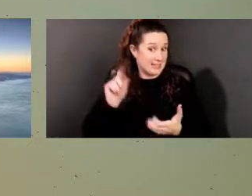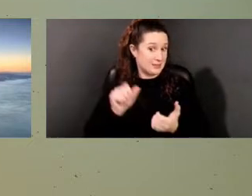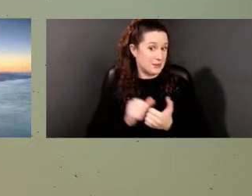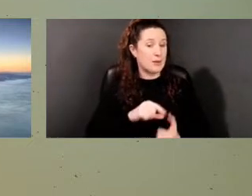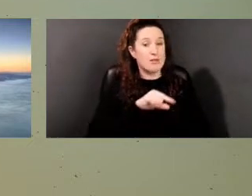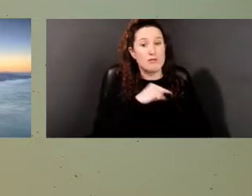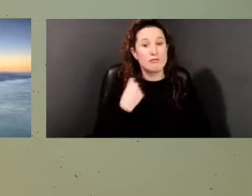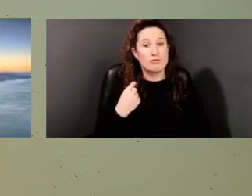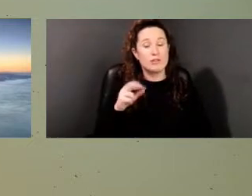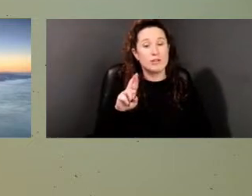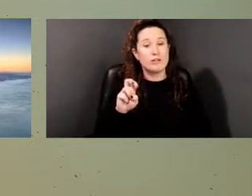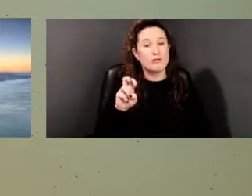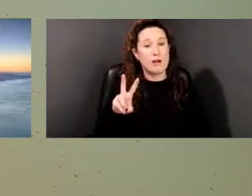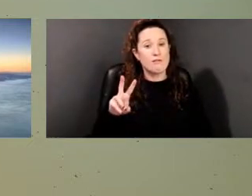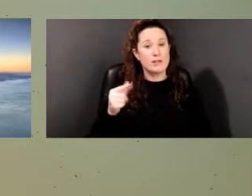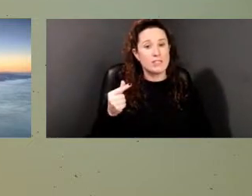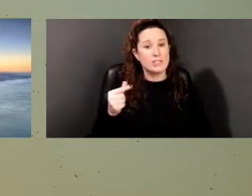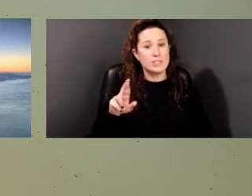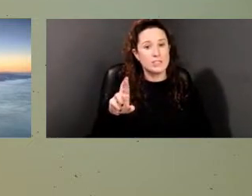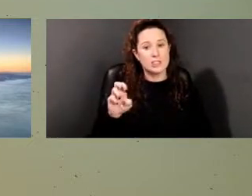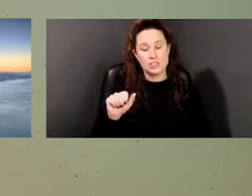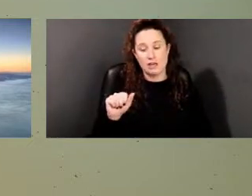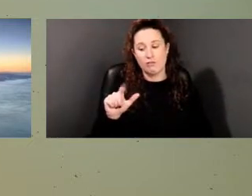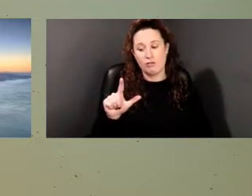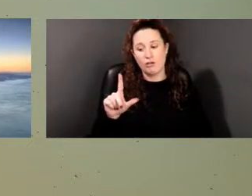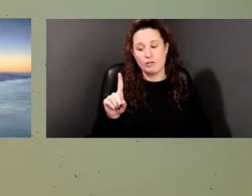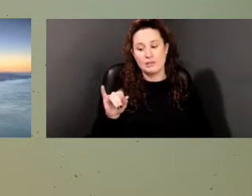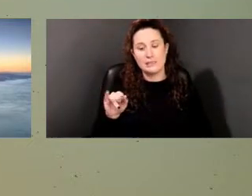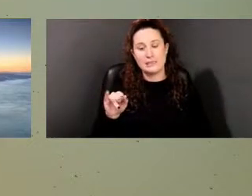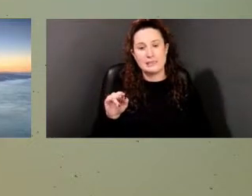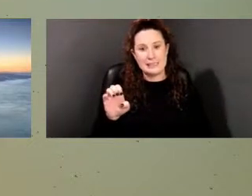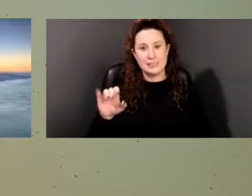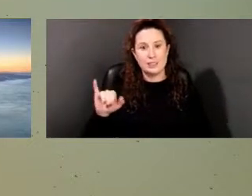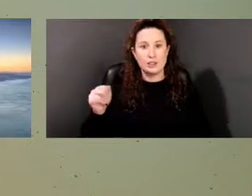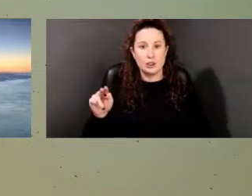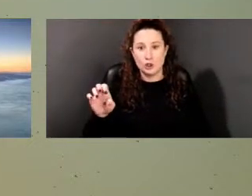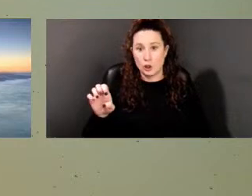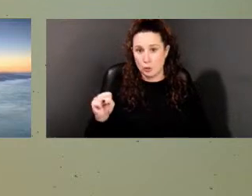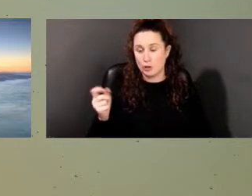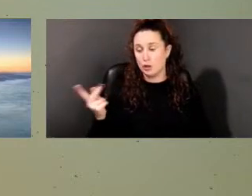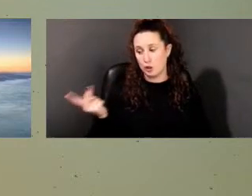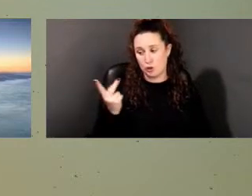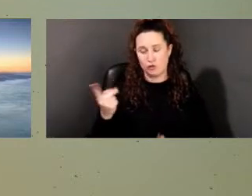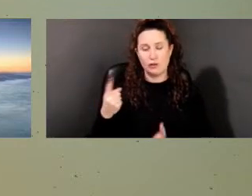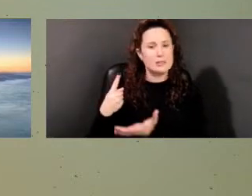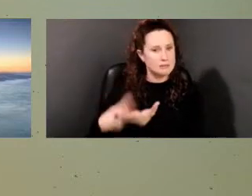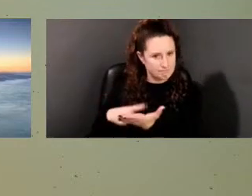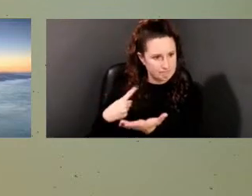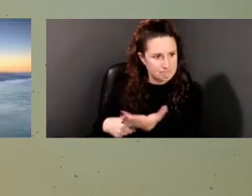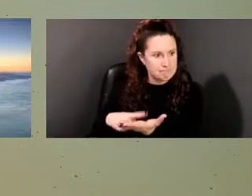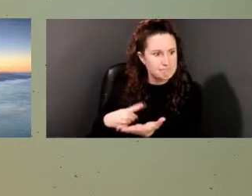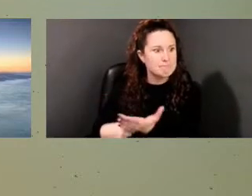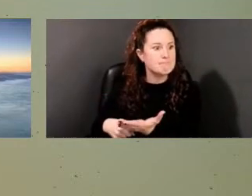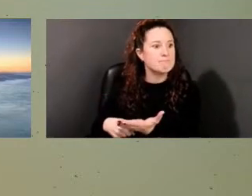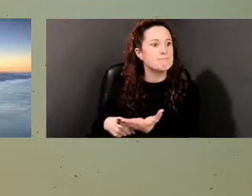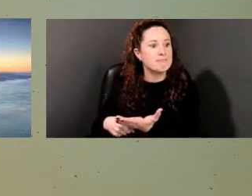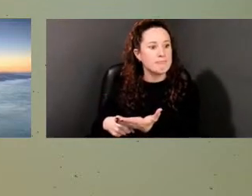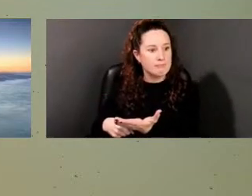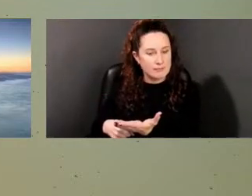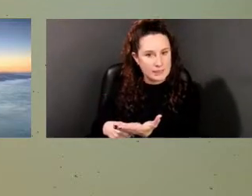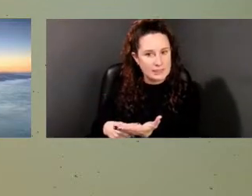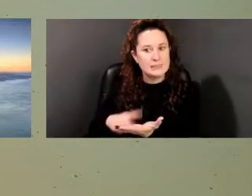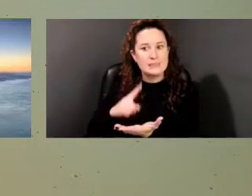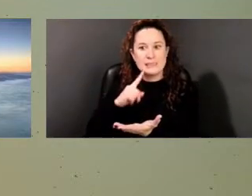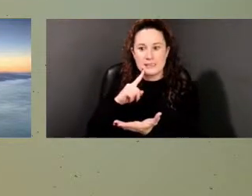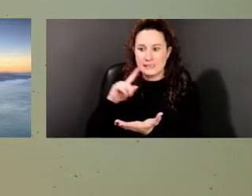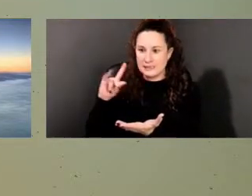She and I had a discussion. And we were both talking about, you know, once names are found that they need to be